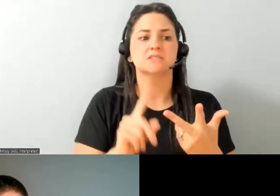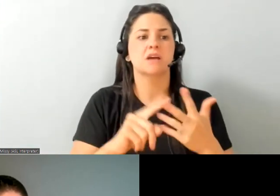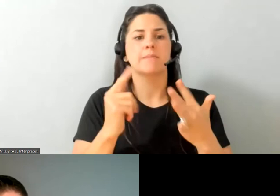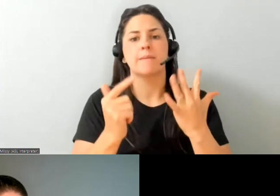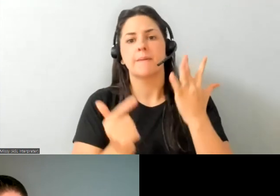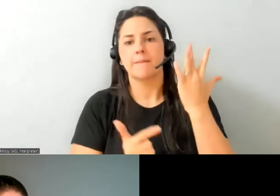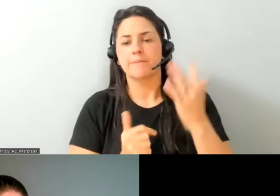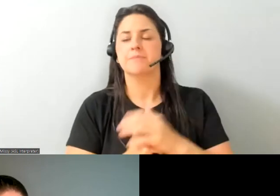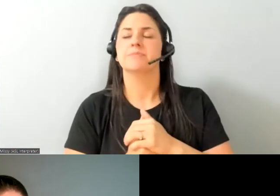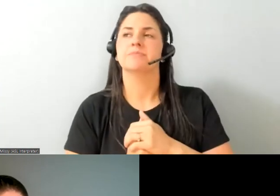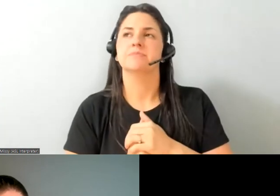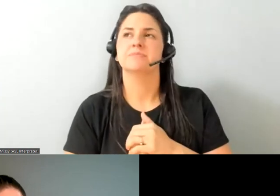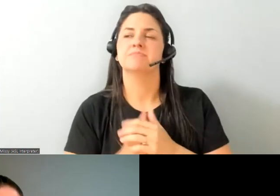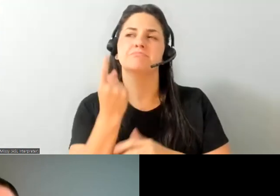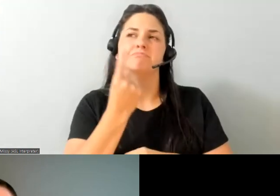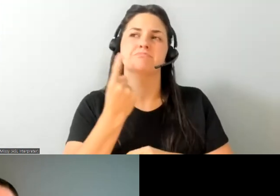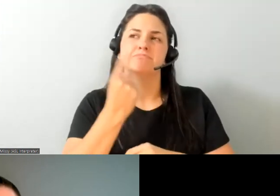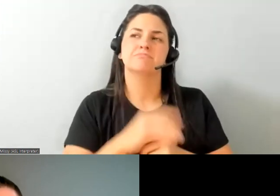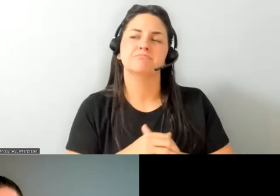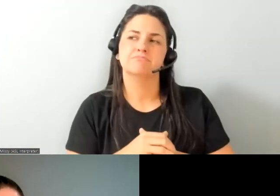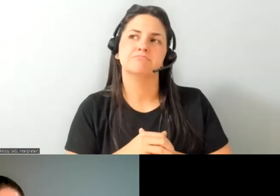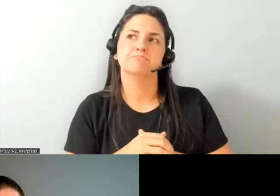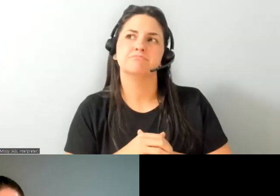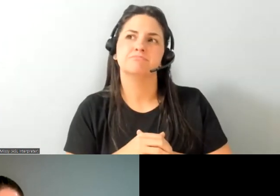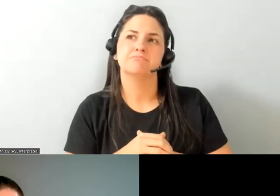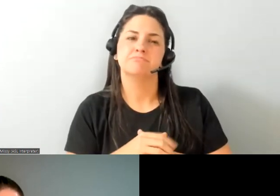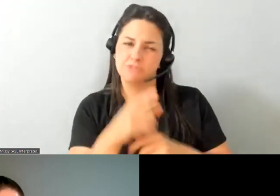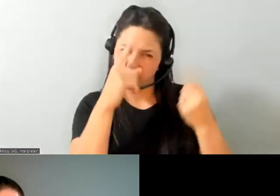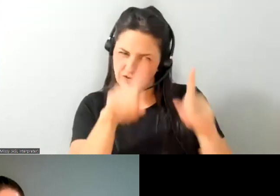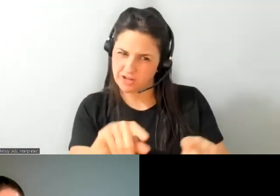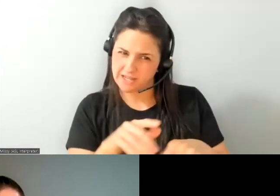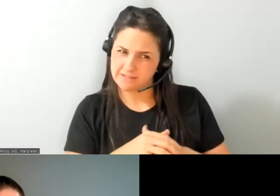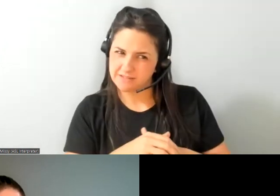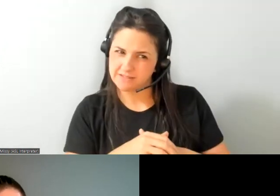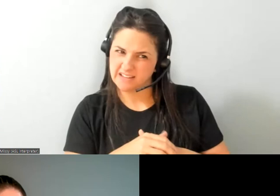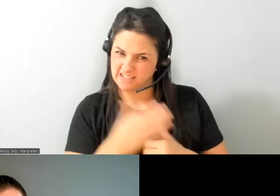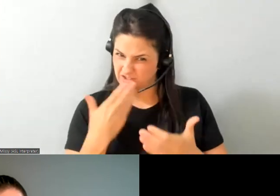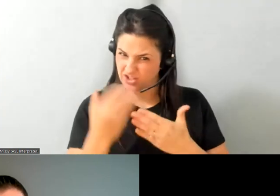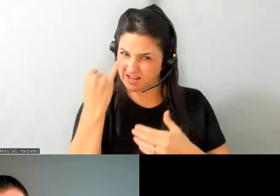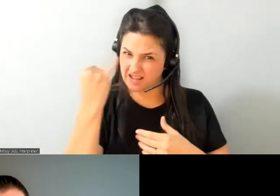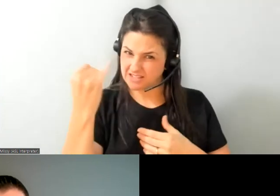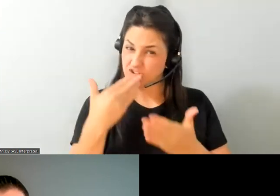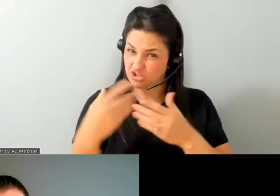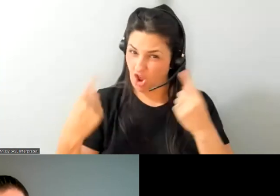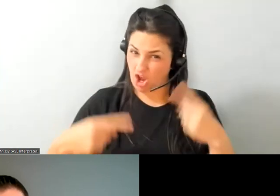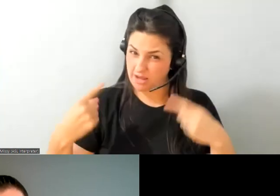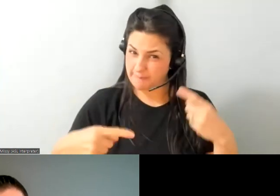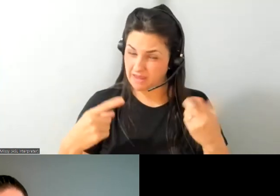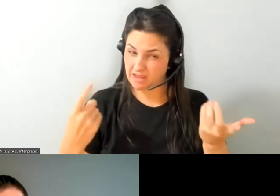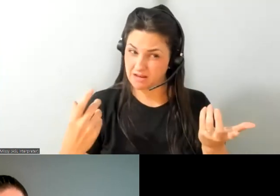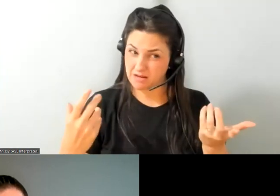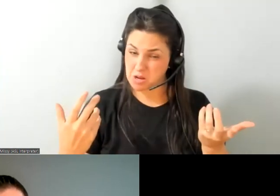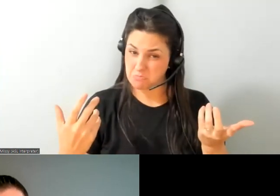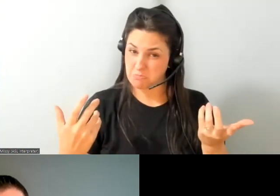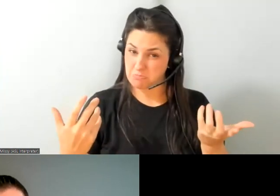and so on um and i just wonder do you agree is this a good argument are risks